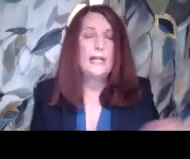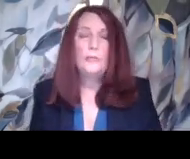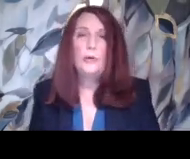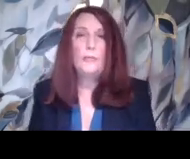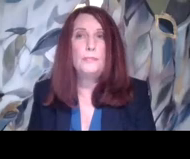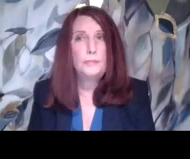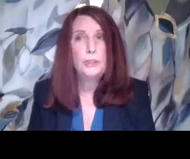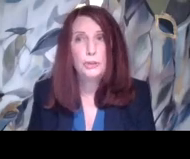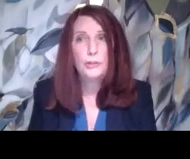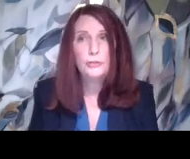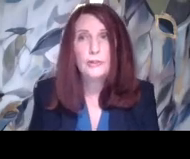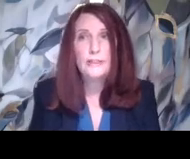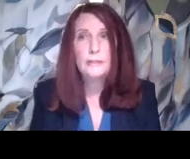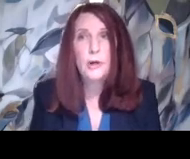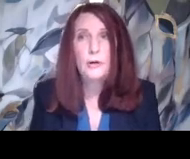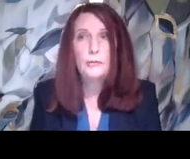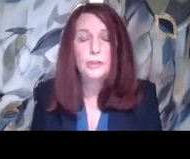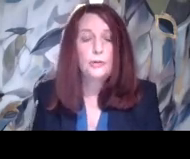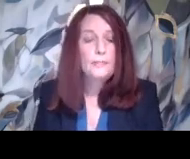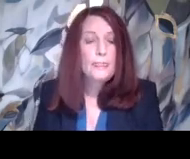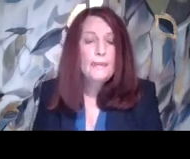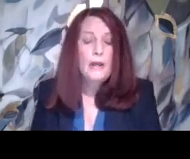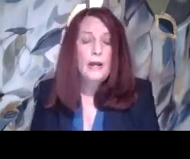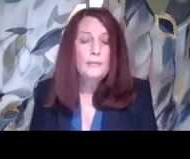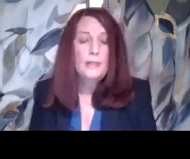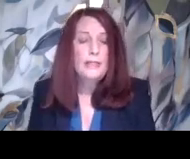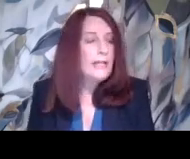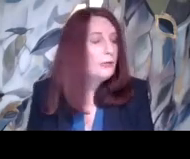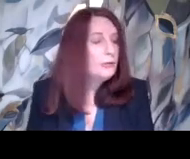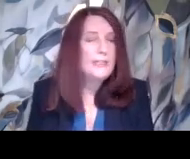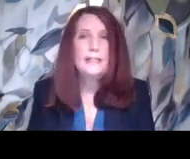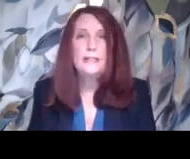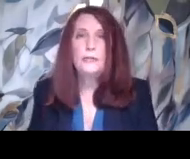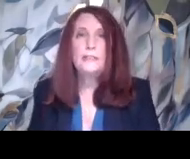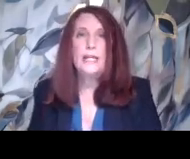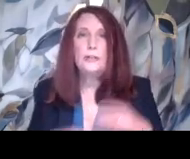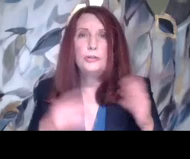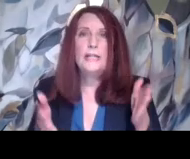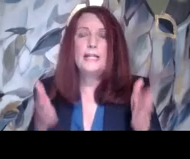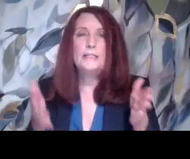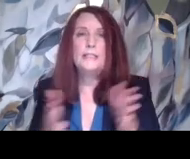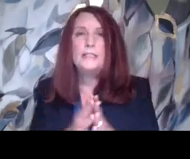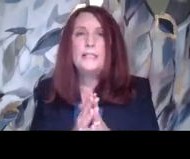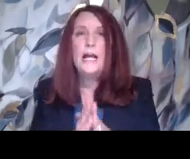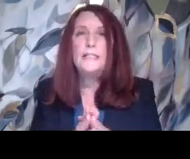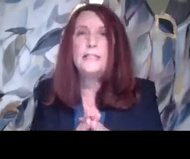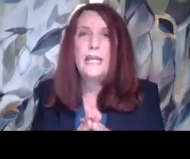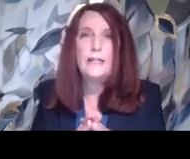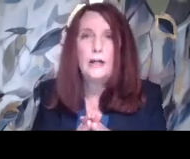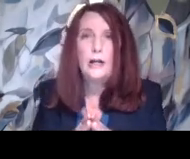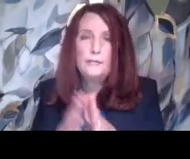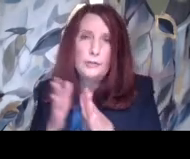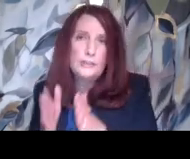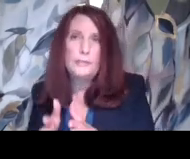us today will be sure to join us tomorrow, too. Now, you're seeing that there is a two sides to these slides,